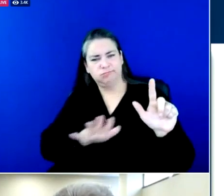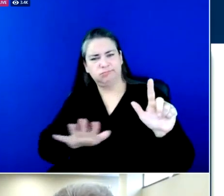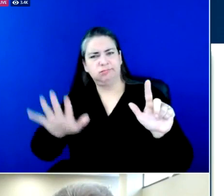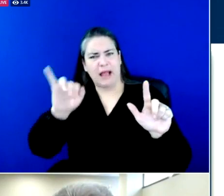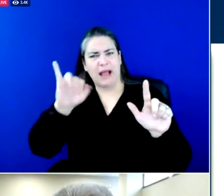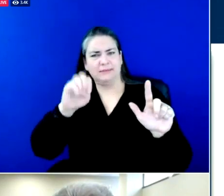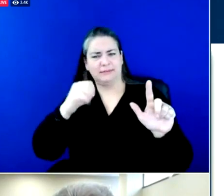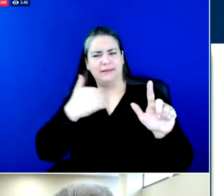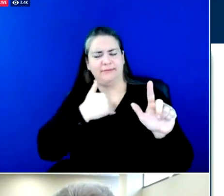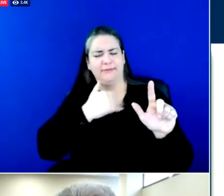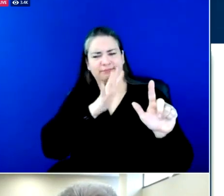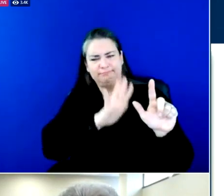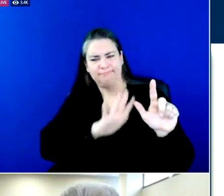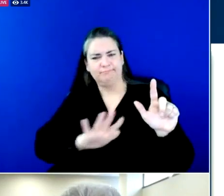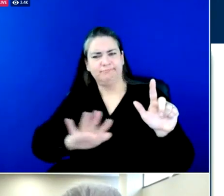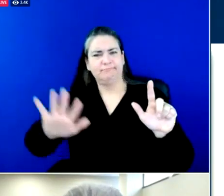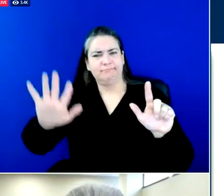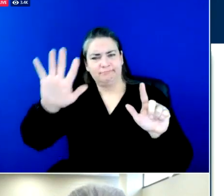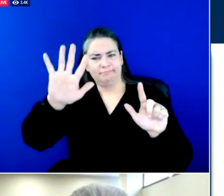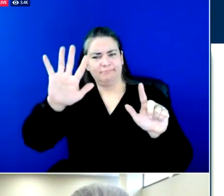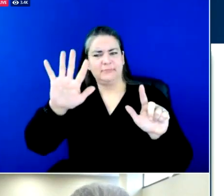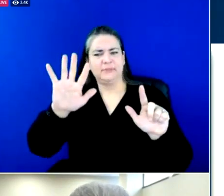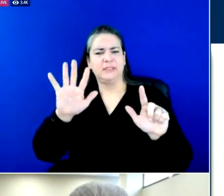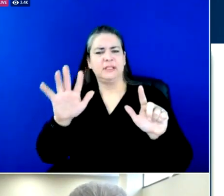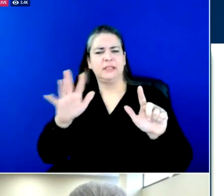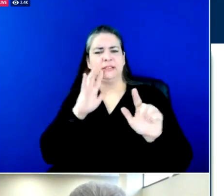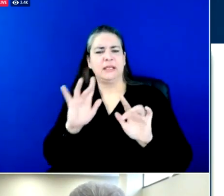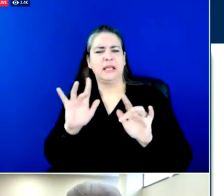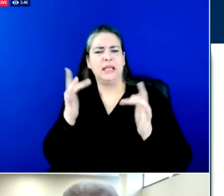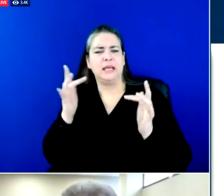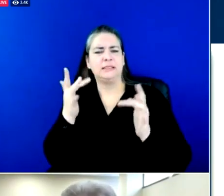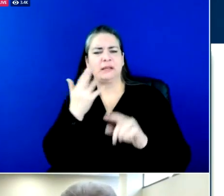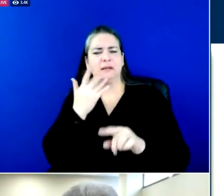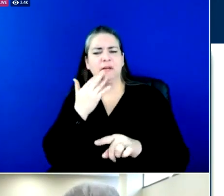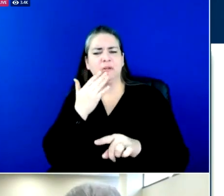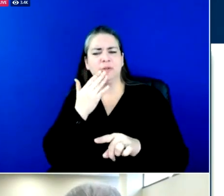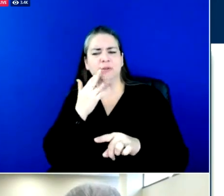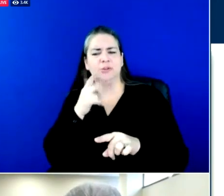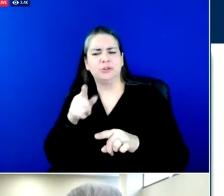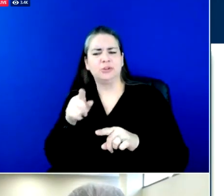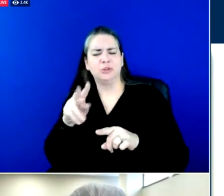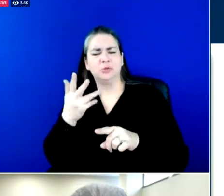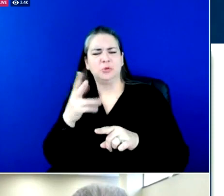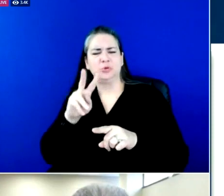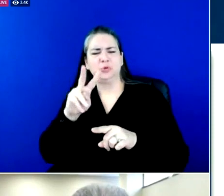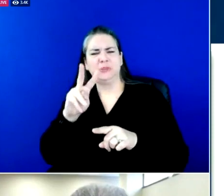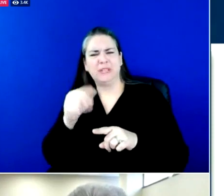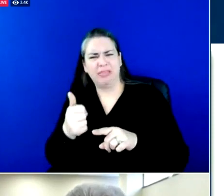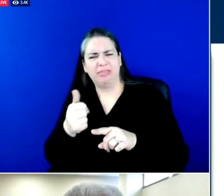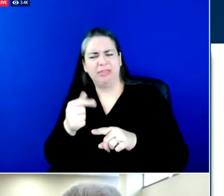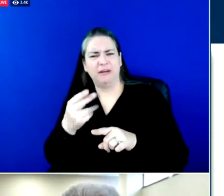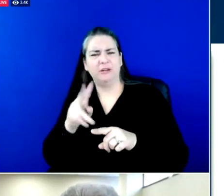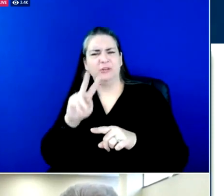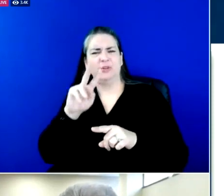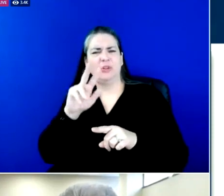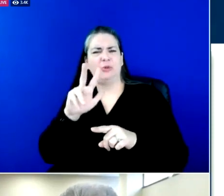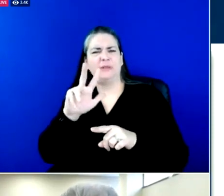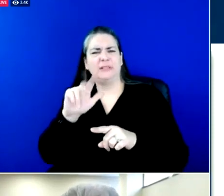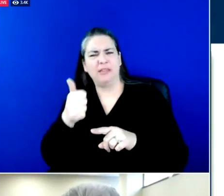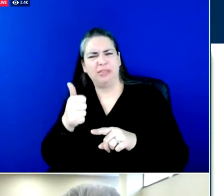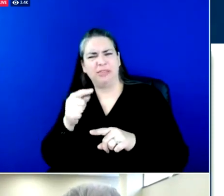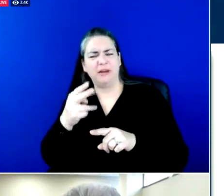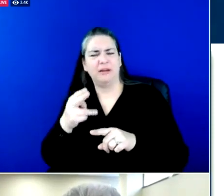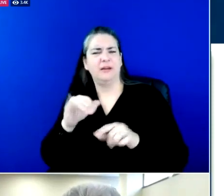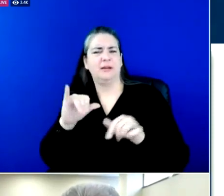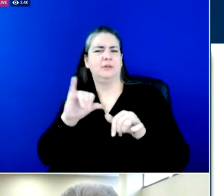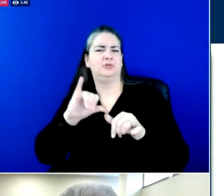in the lighter color areas from two tenths to three tenths of an inch and some of the the